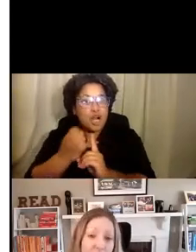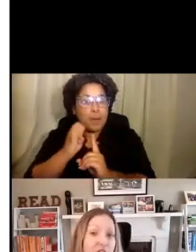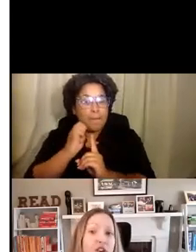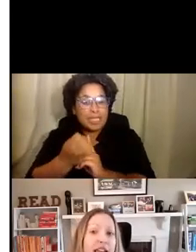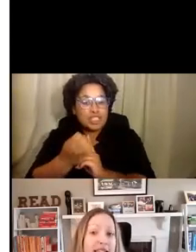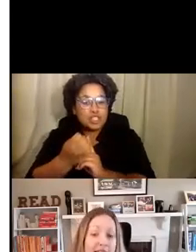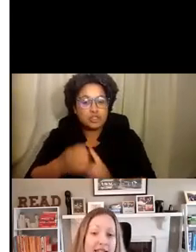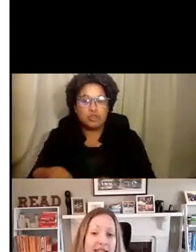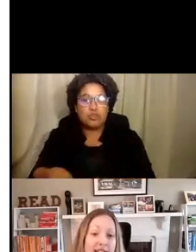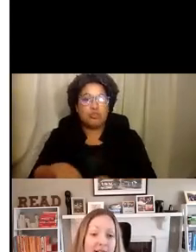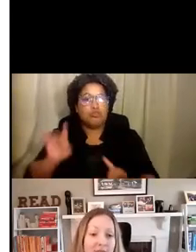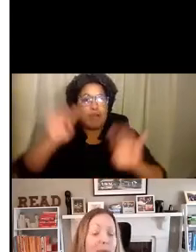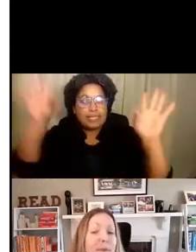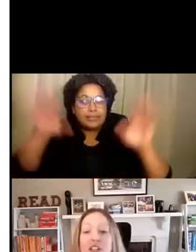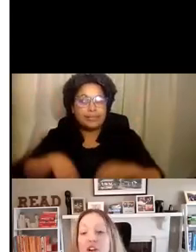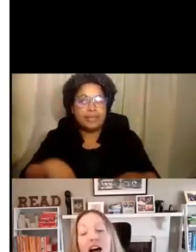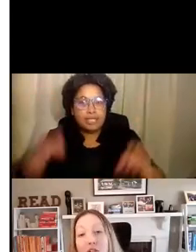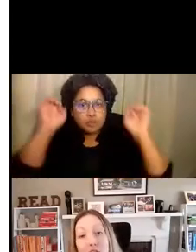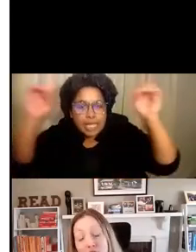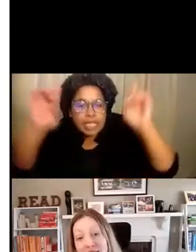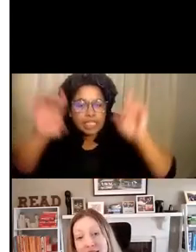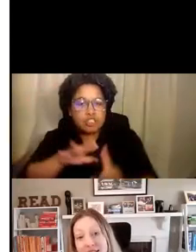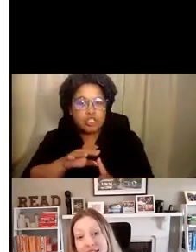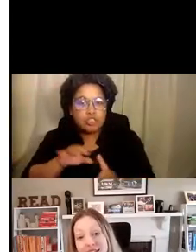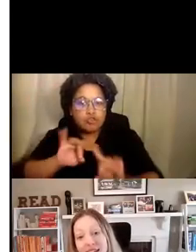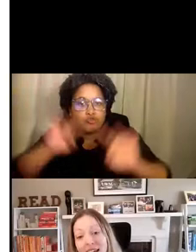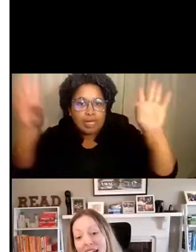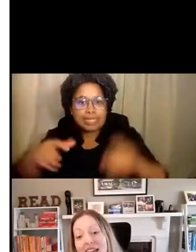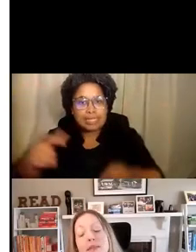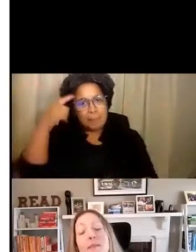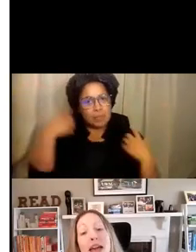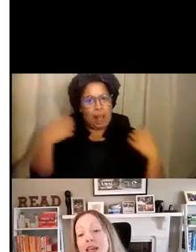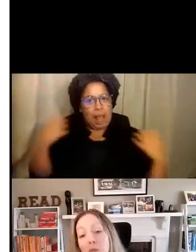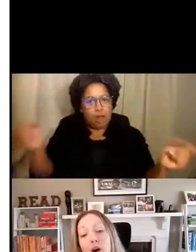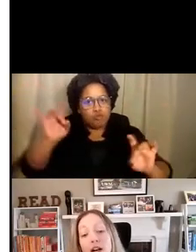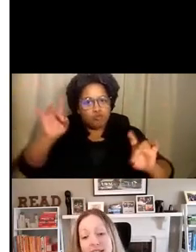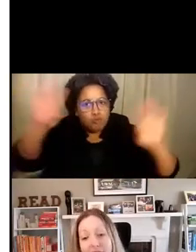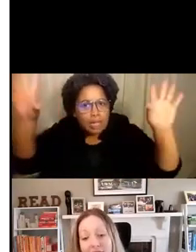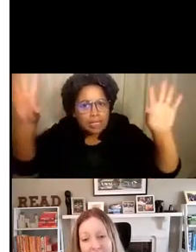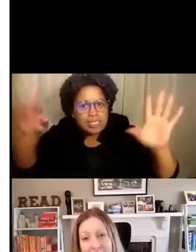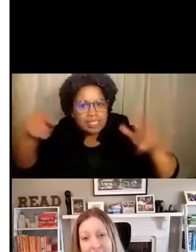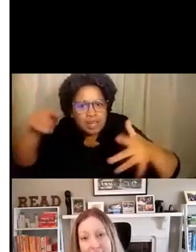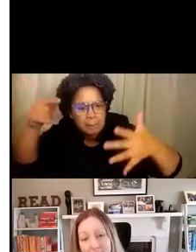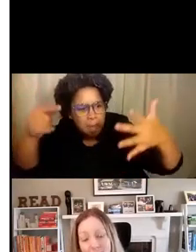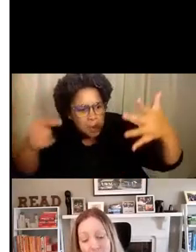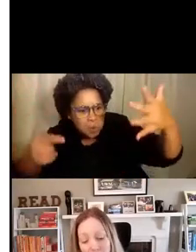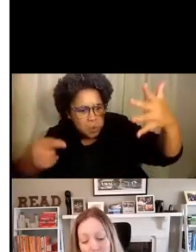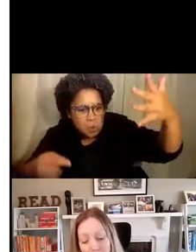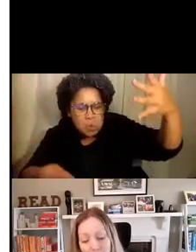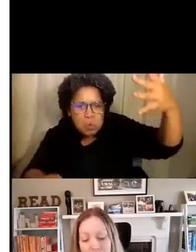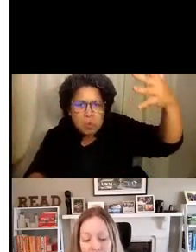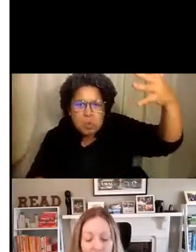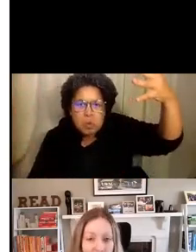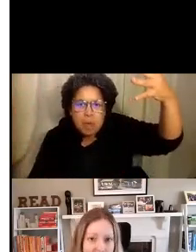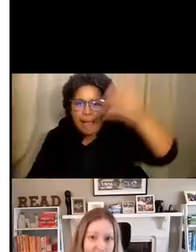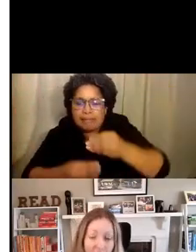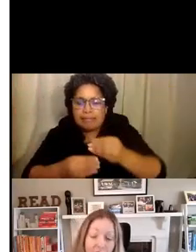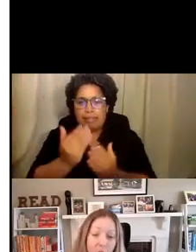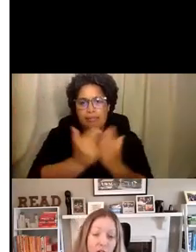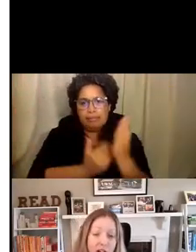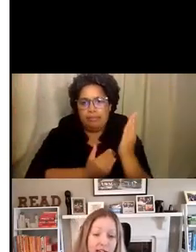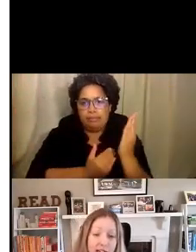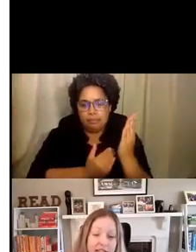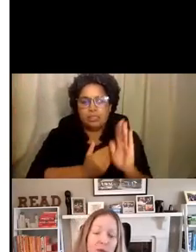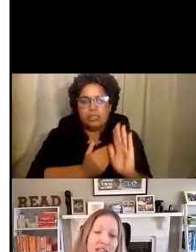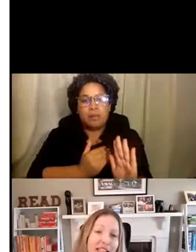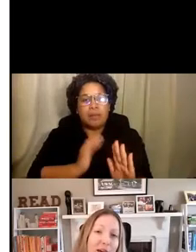education crisis, a mental health crisis, and many more to that list. But for us, in